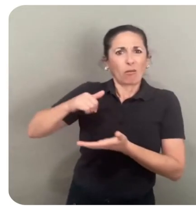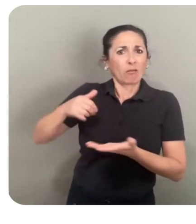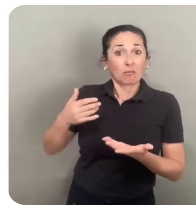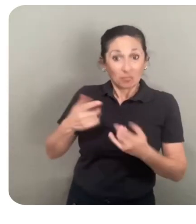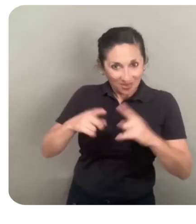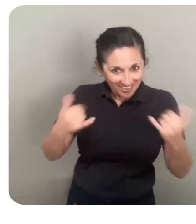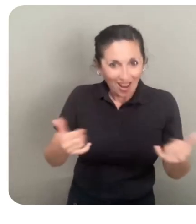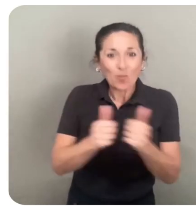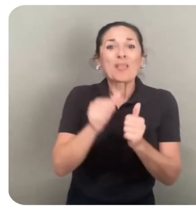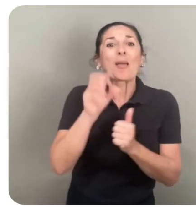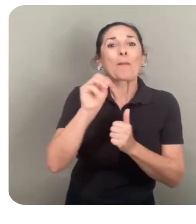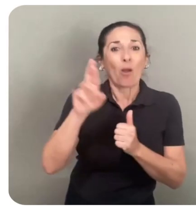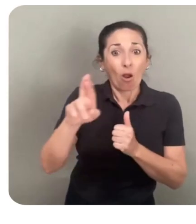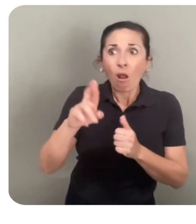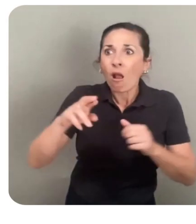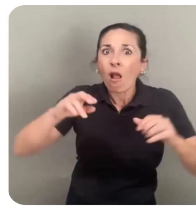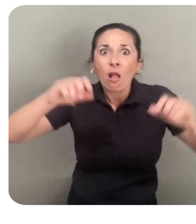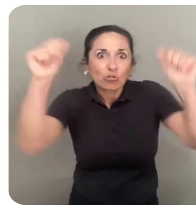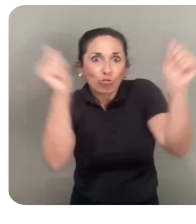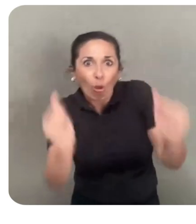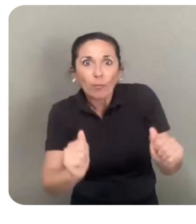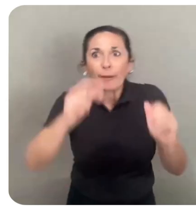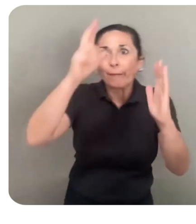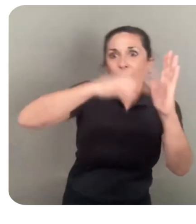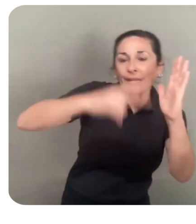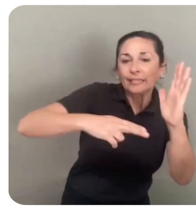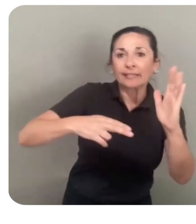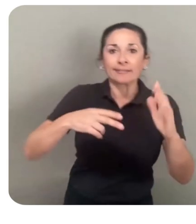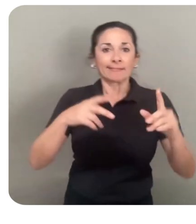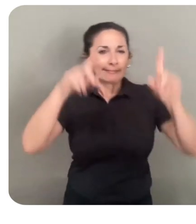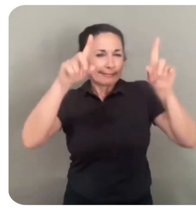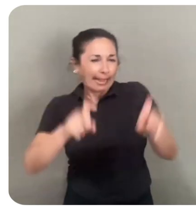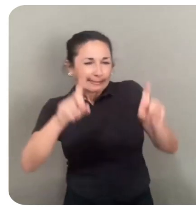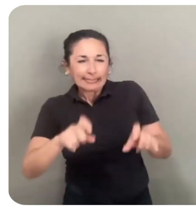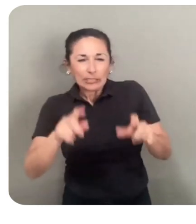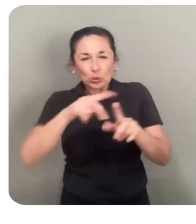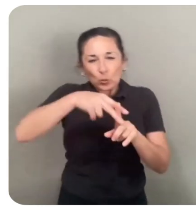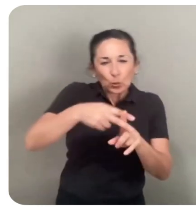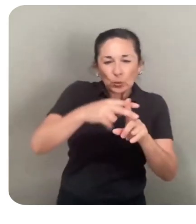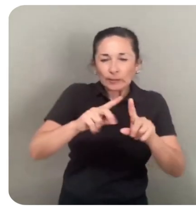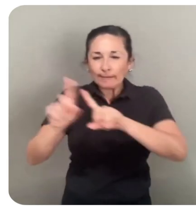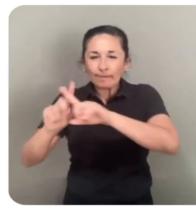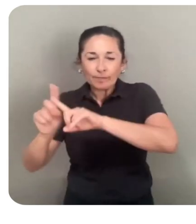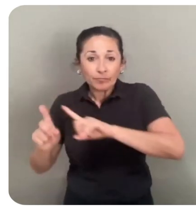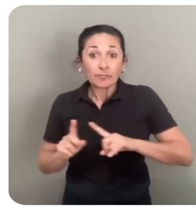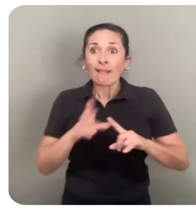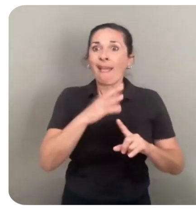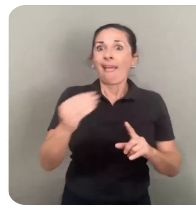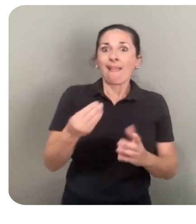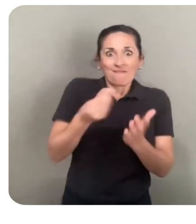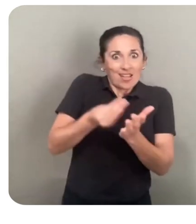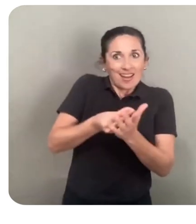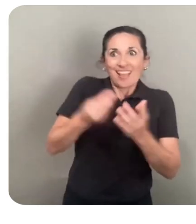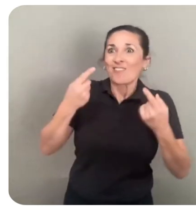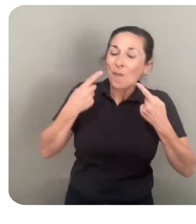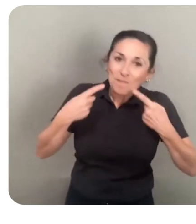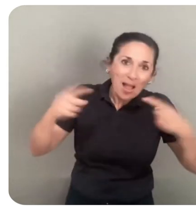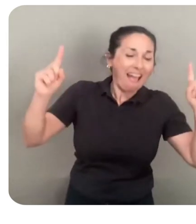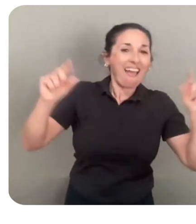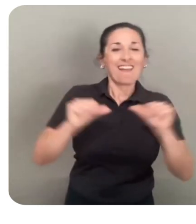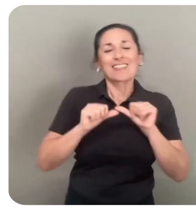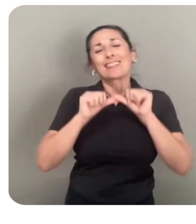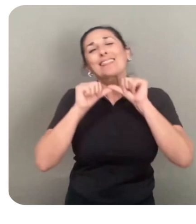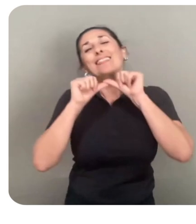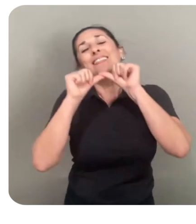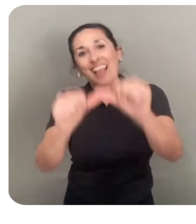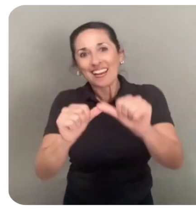democratizing access to 3D sculpting, painting, and prototyping tools. And they're financially successful, sustaining